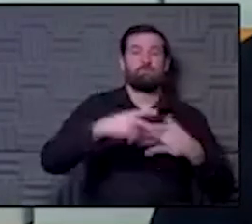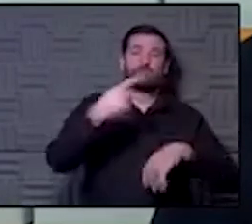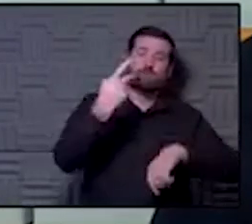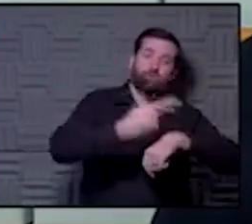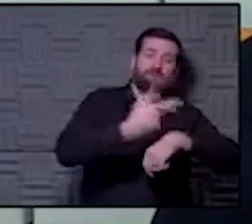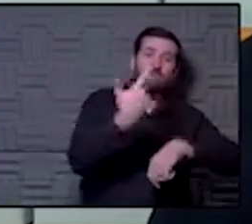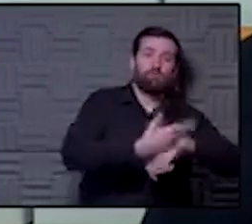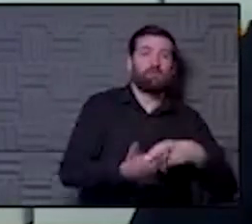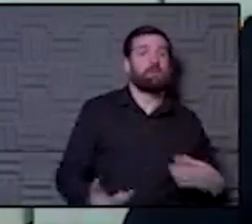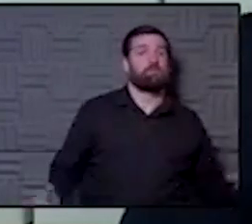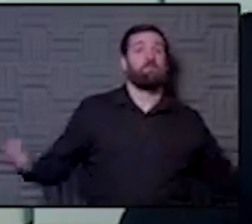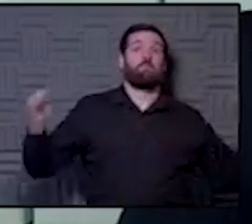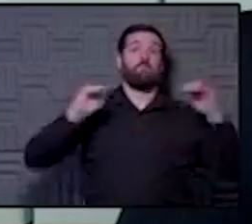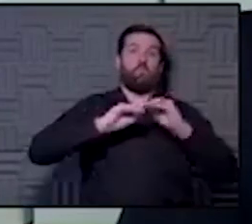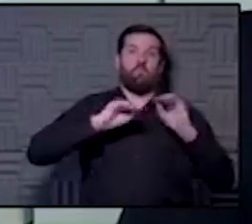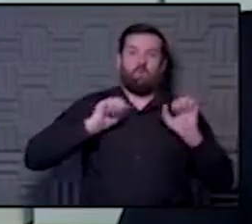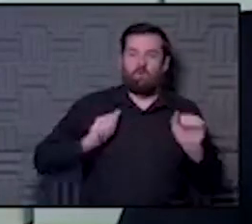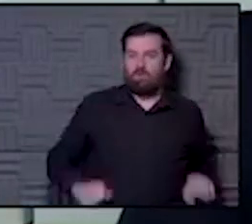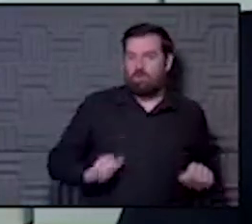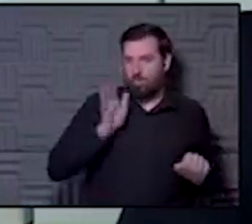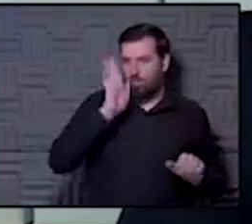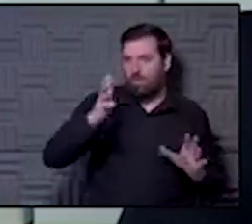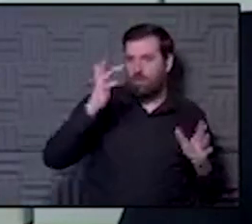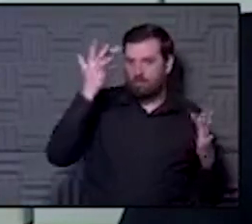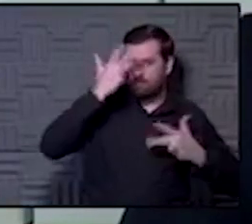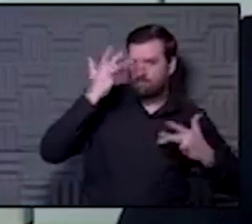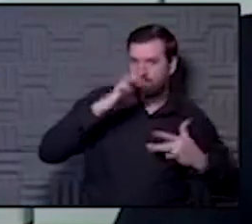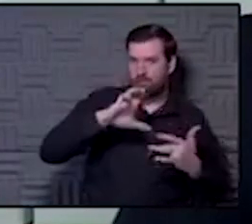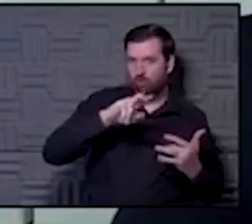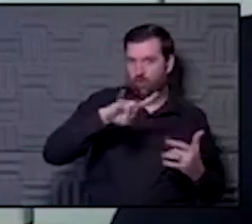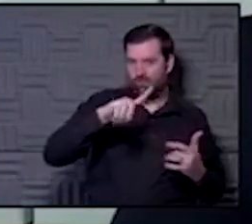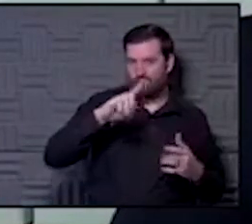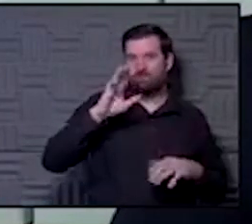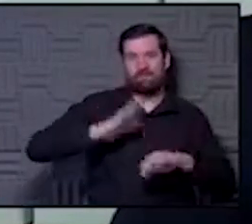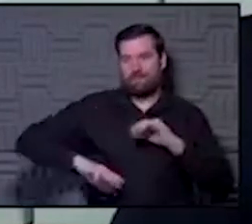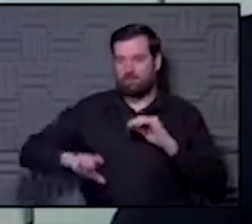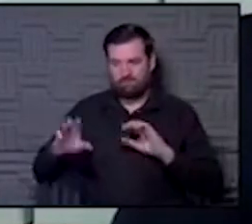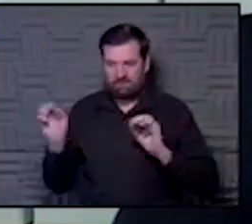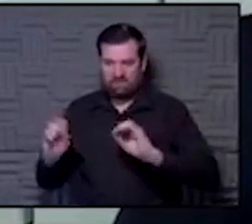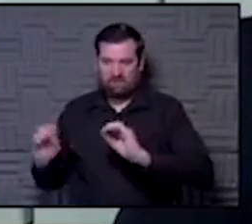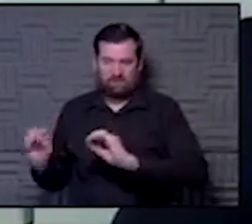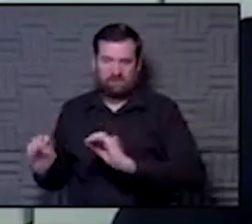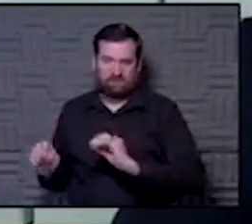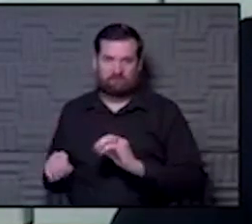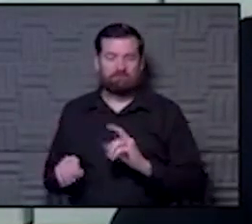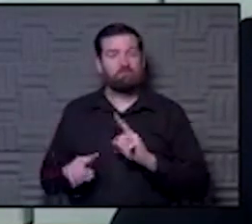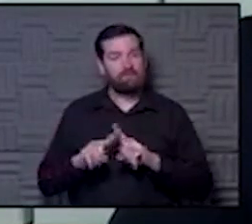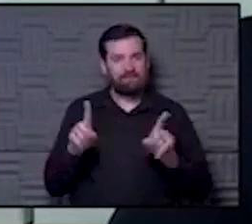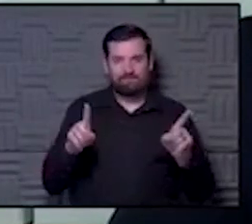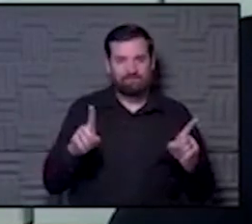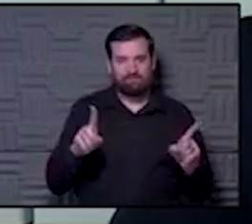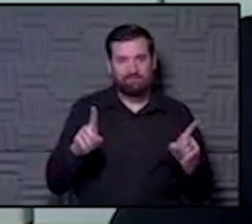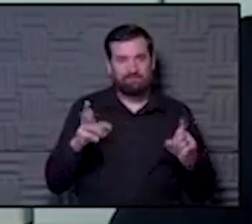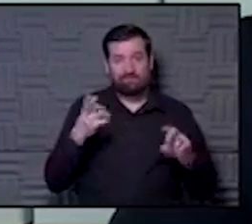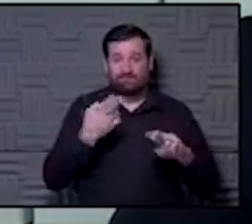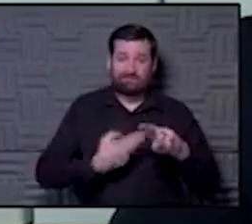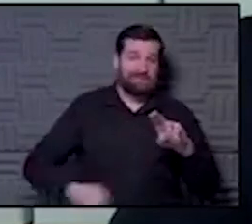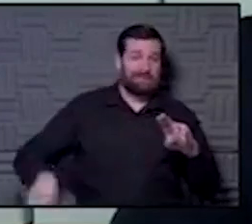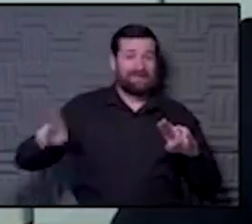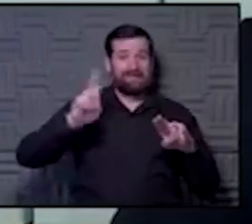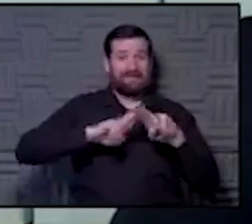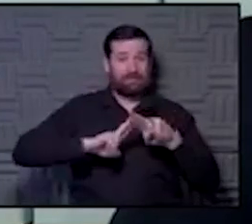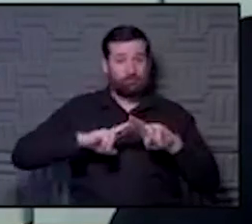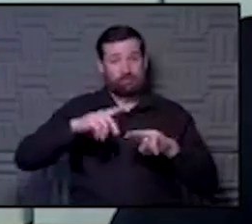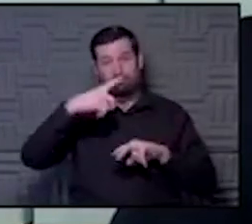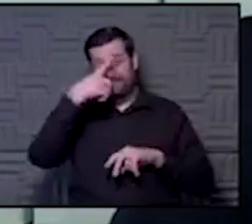likely to get COVID than kids who were not doing those, than kids who did not have COVID infection. But they did not see an increase in COVID infection